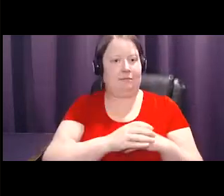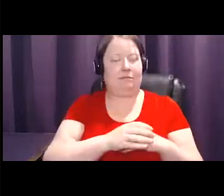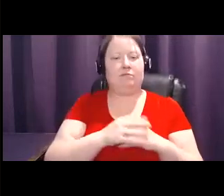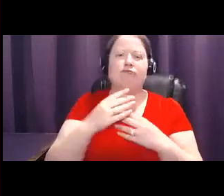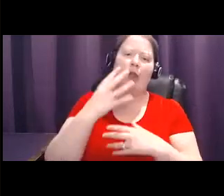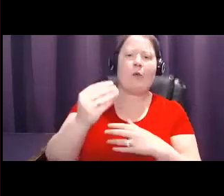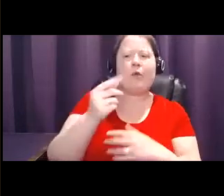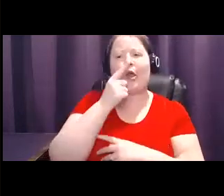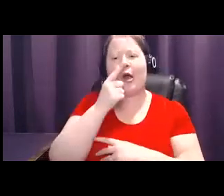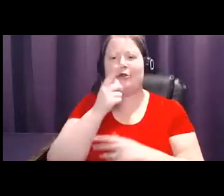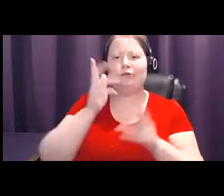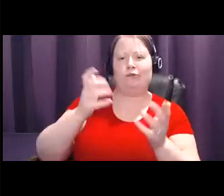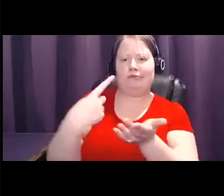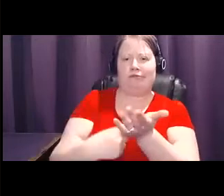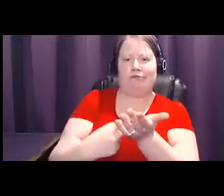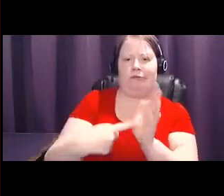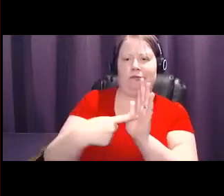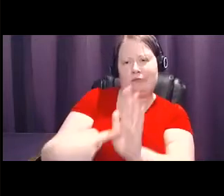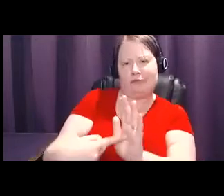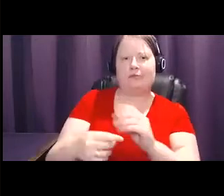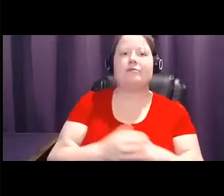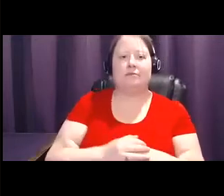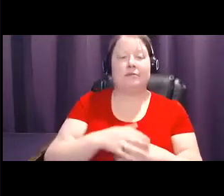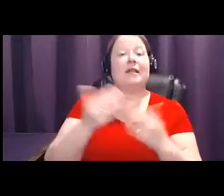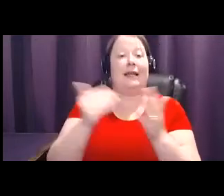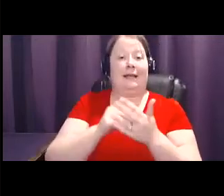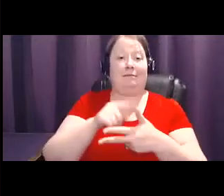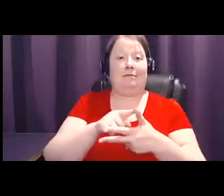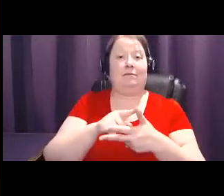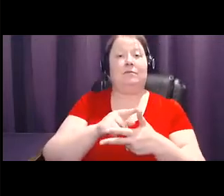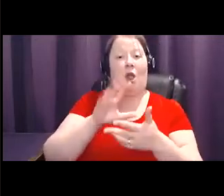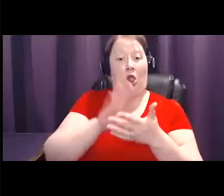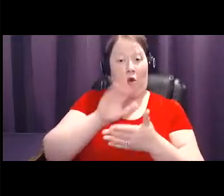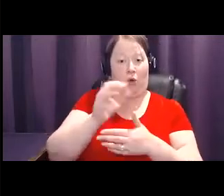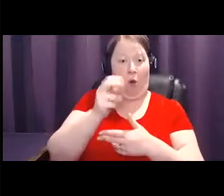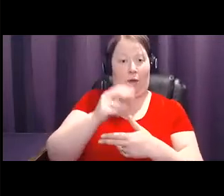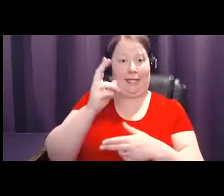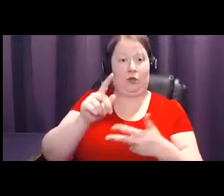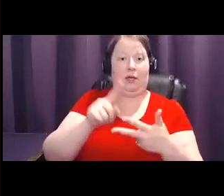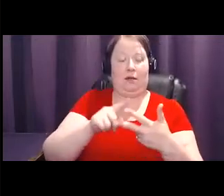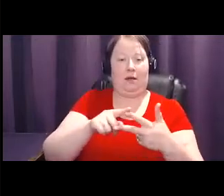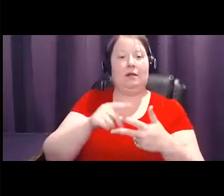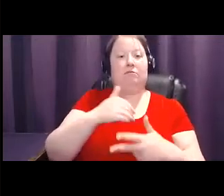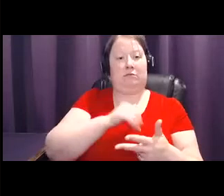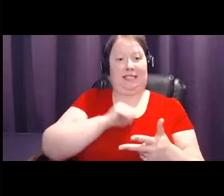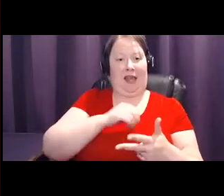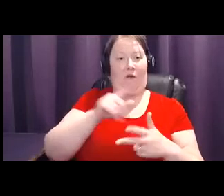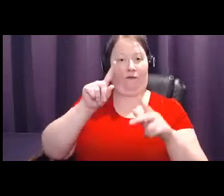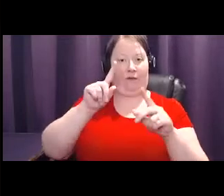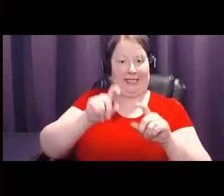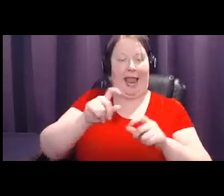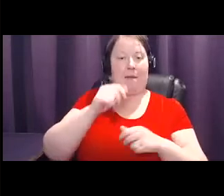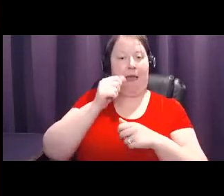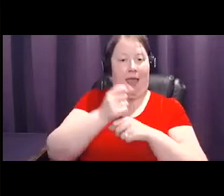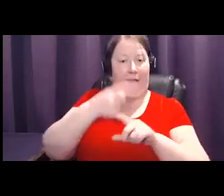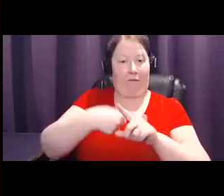to recap, learn your family history. Do a self-exam every month. Be a secret weapon for the women you love. And if you think